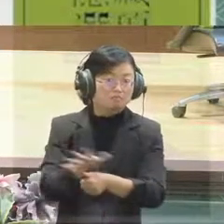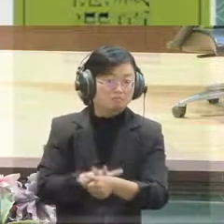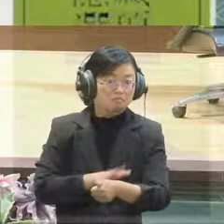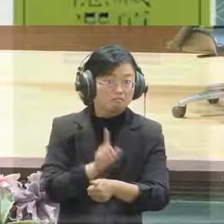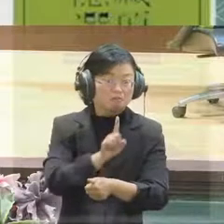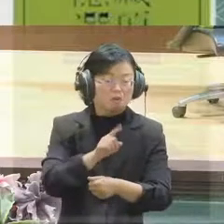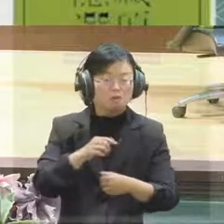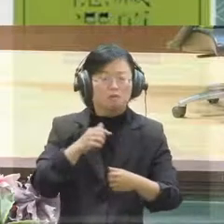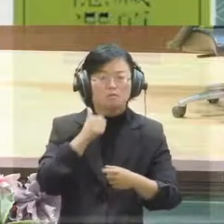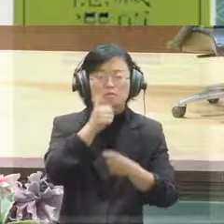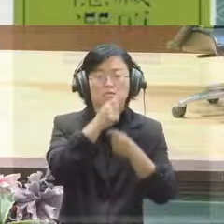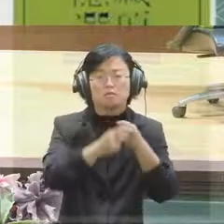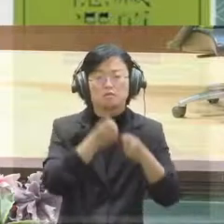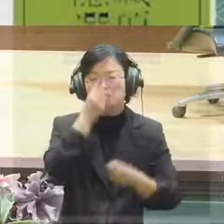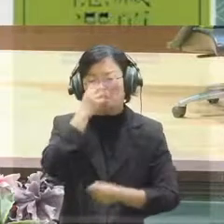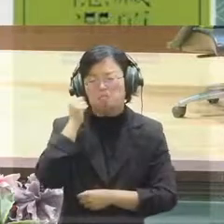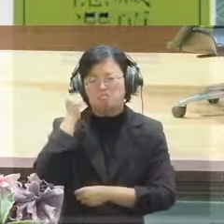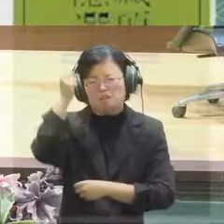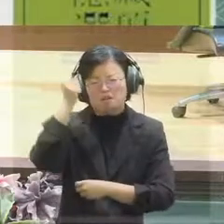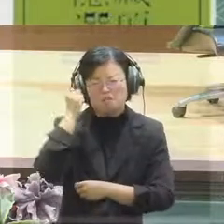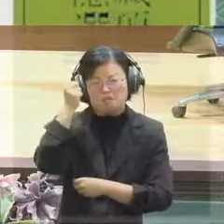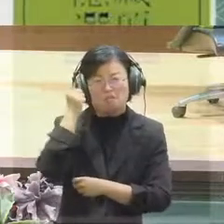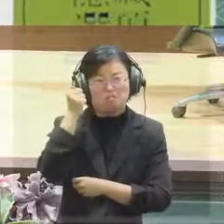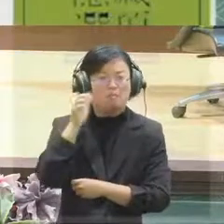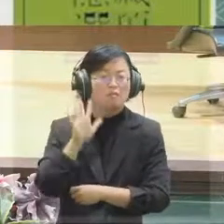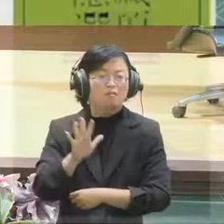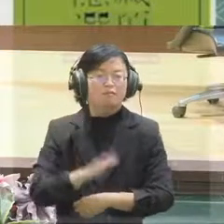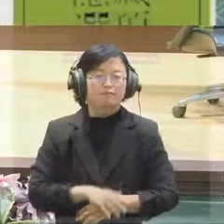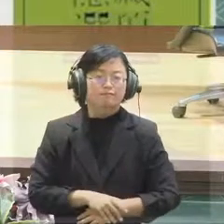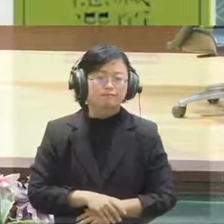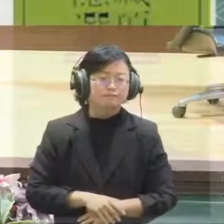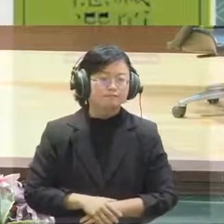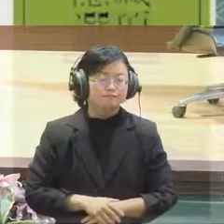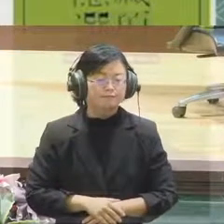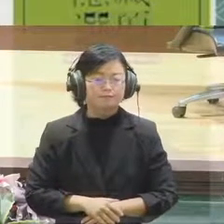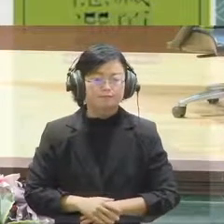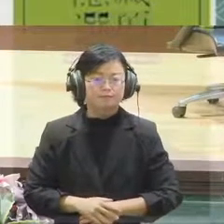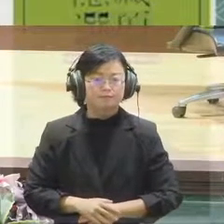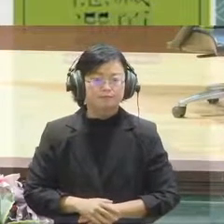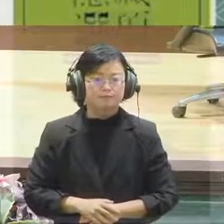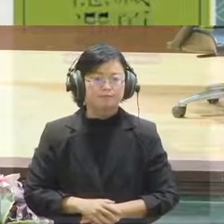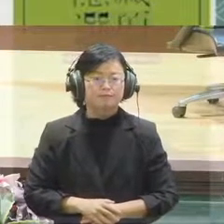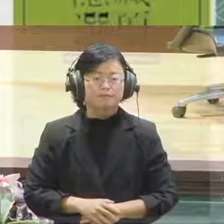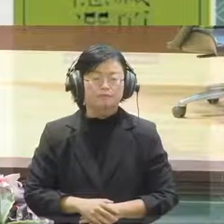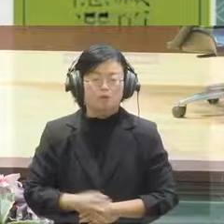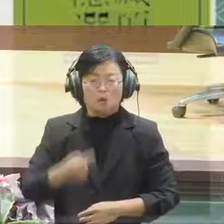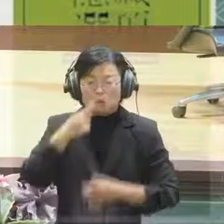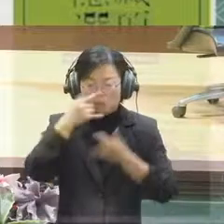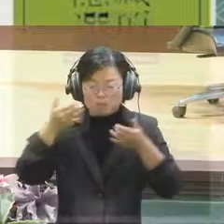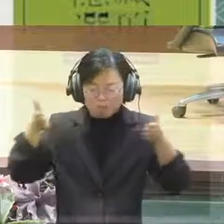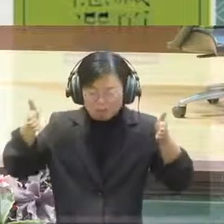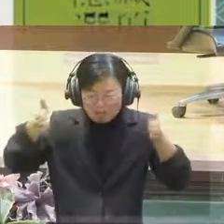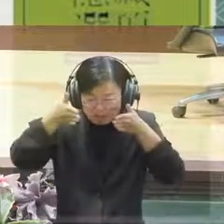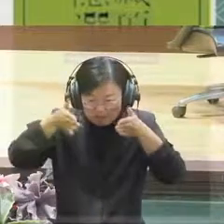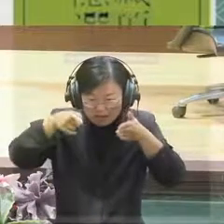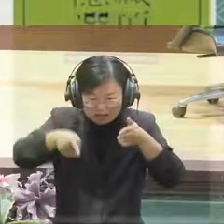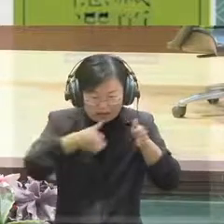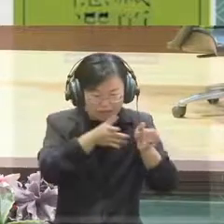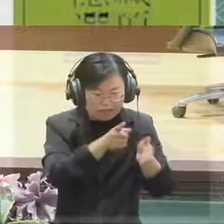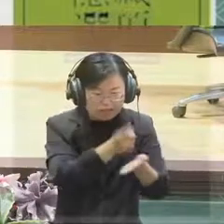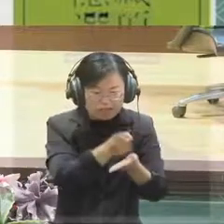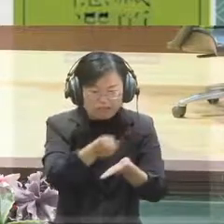are not limiting ourselves to these four areas. But in recent years, because we